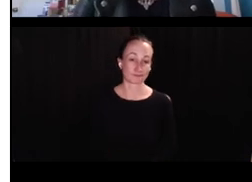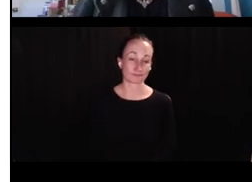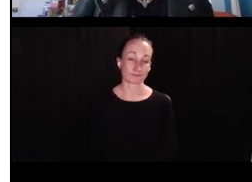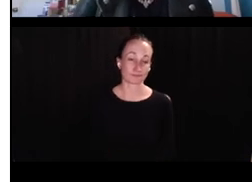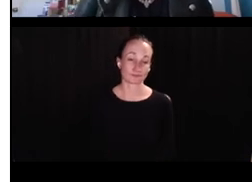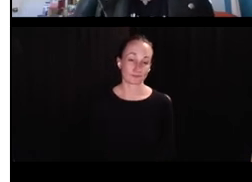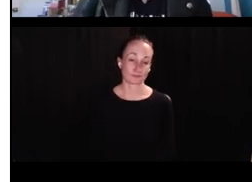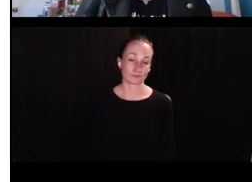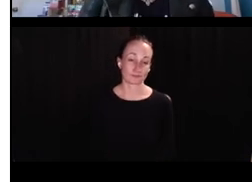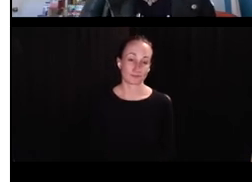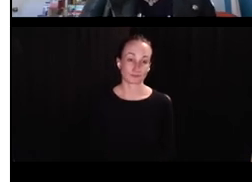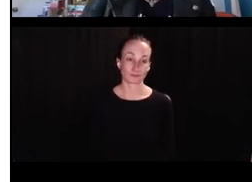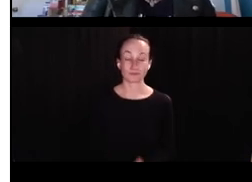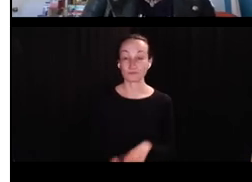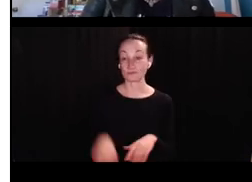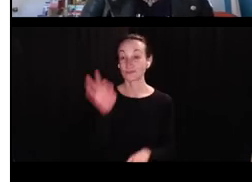Okay.